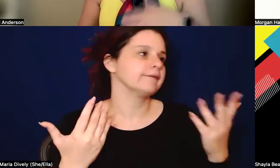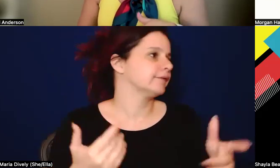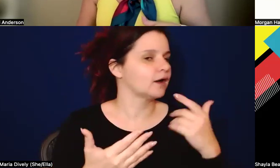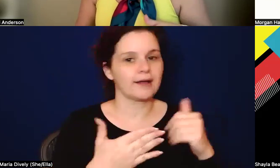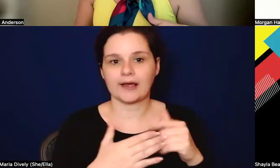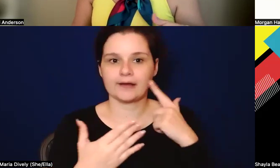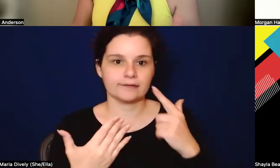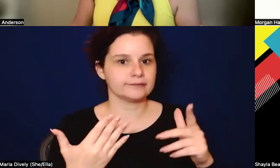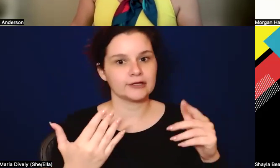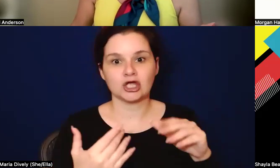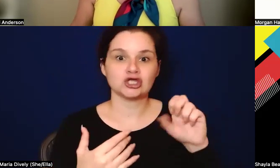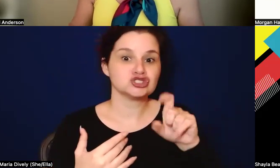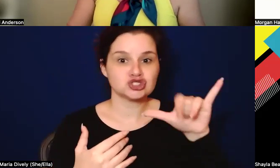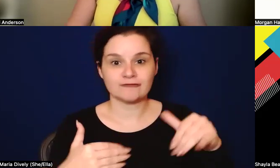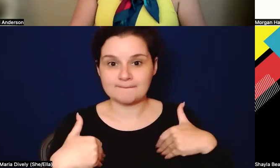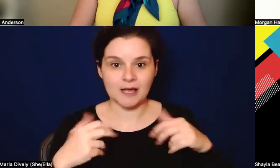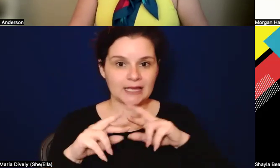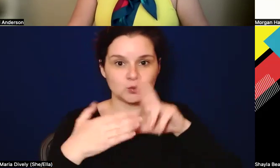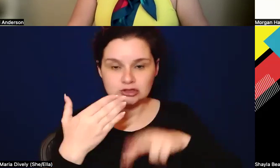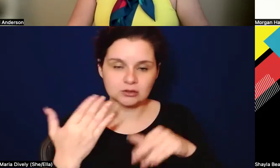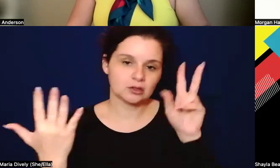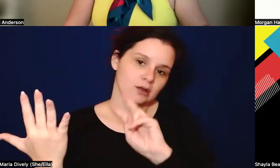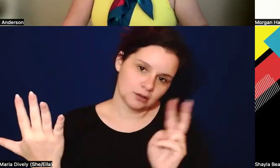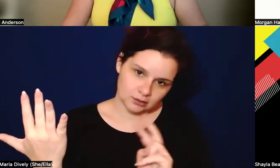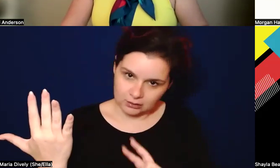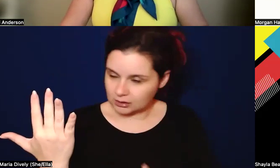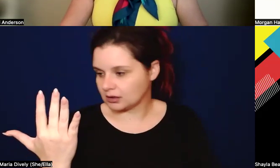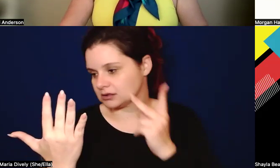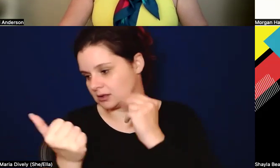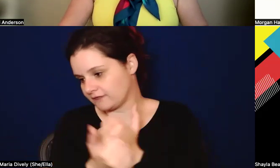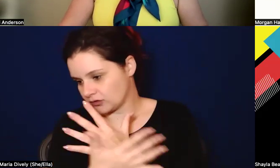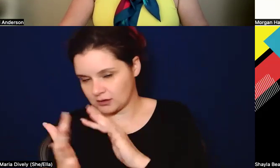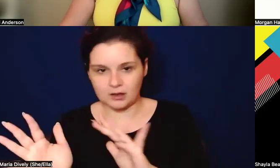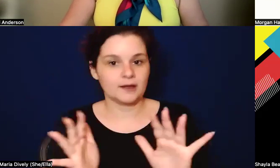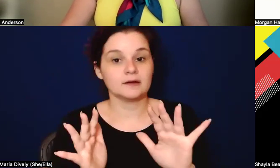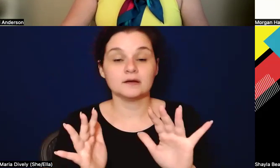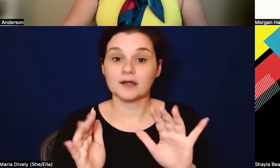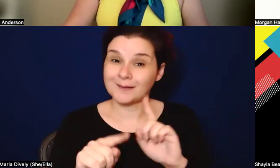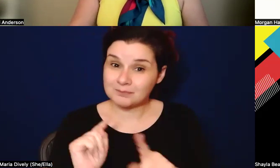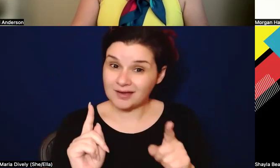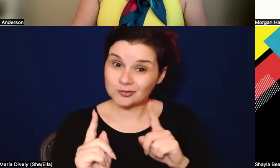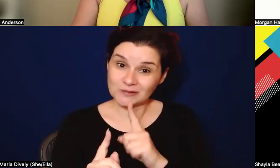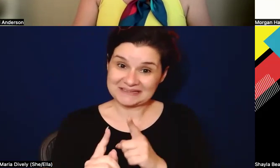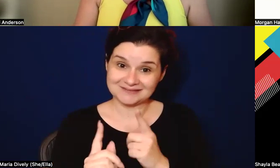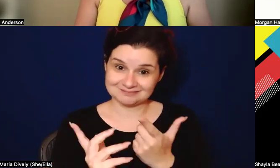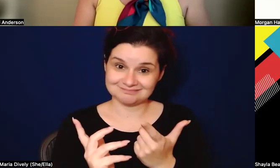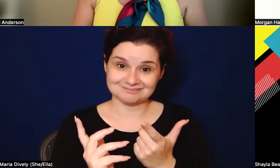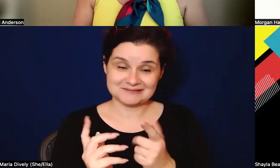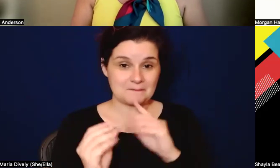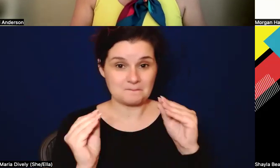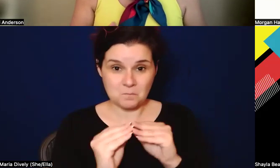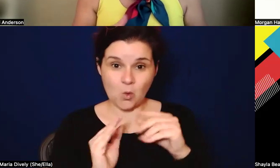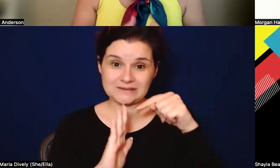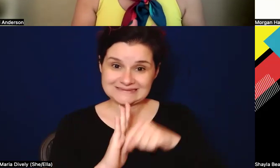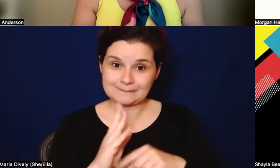know, serving monkey results. We're going to go through and look at all of them, but, um, it can, it lends a greater, I think, deeper sense